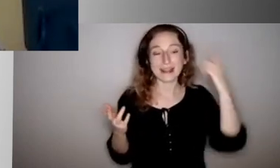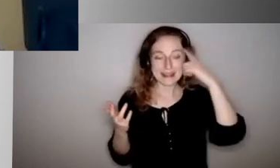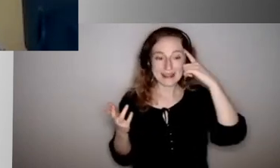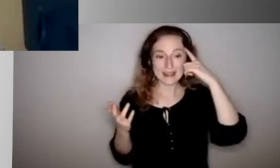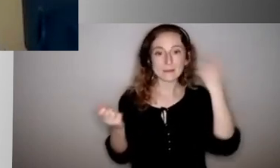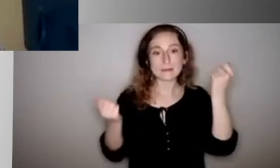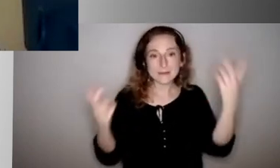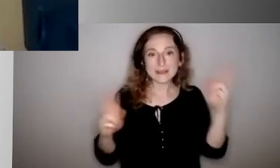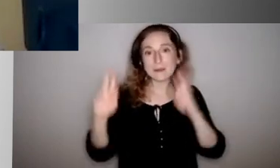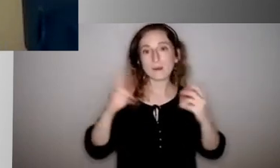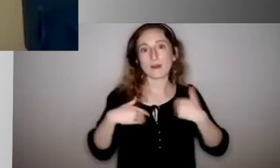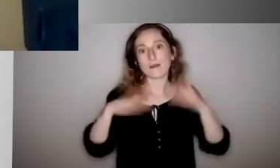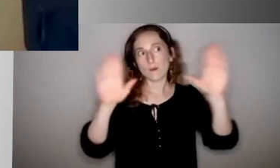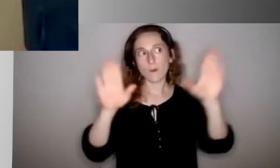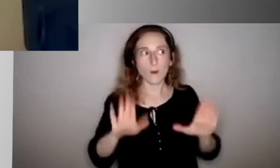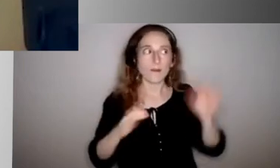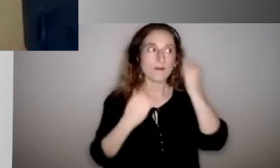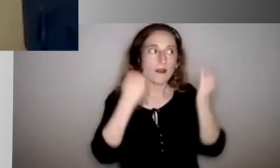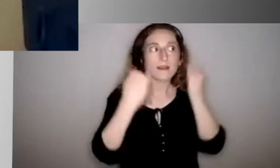wonderful ideas out there to do that.